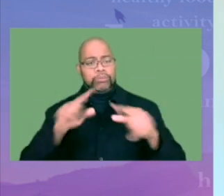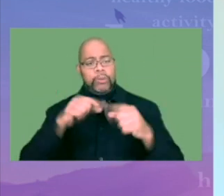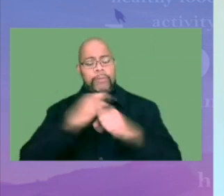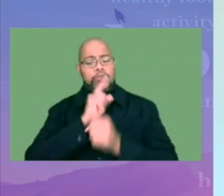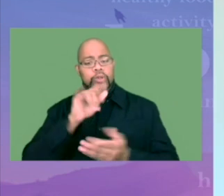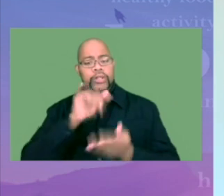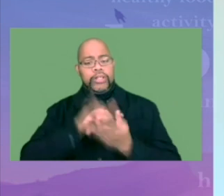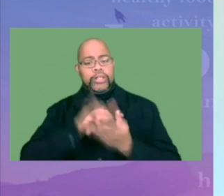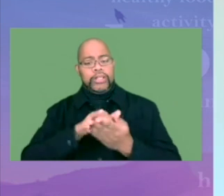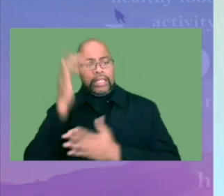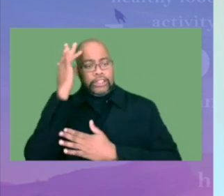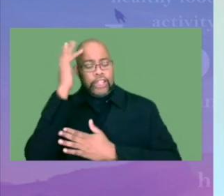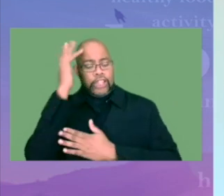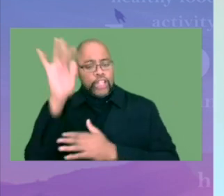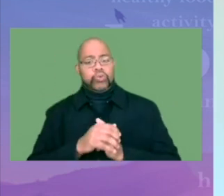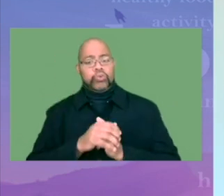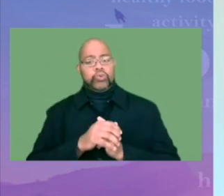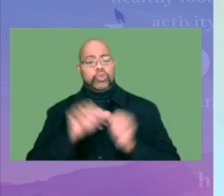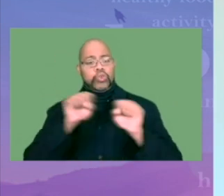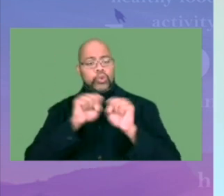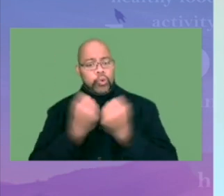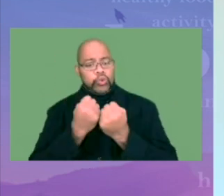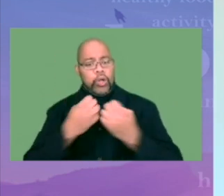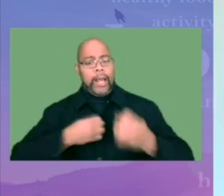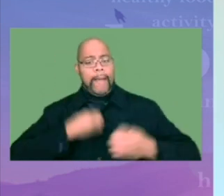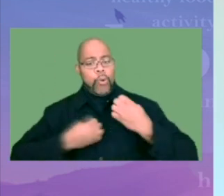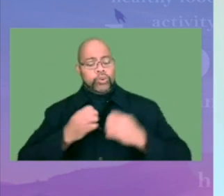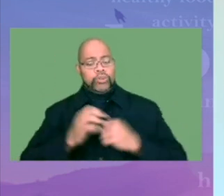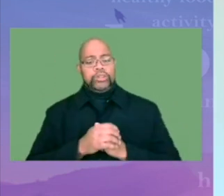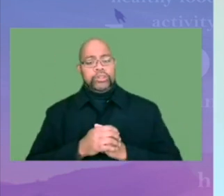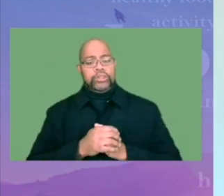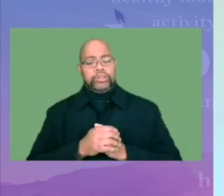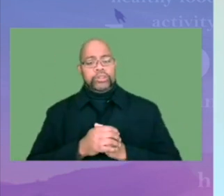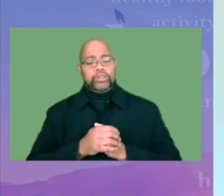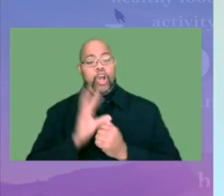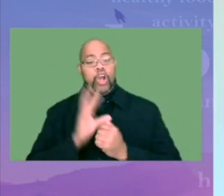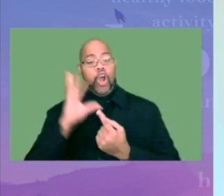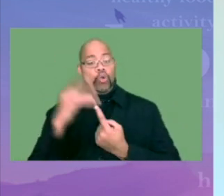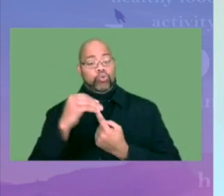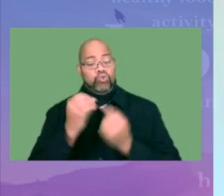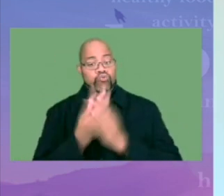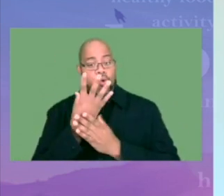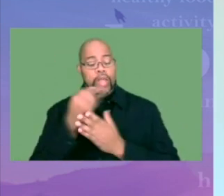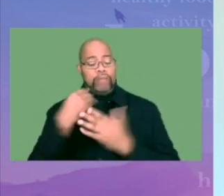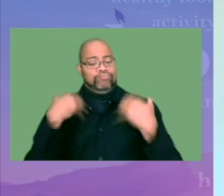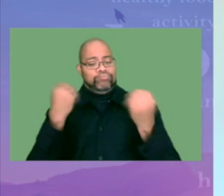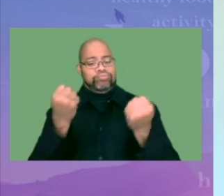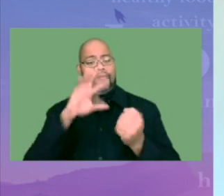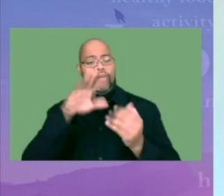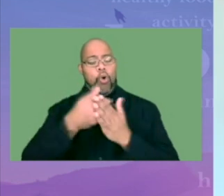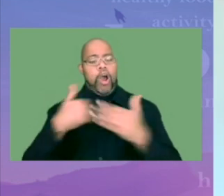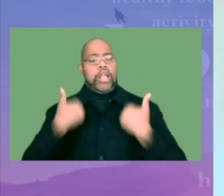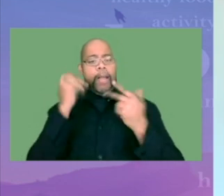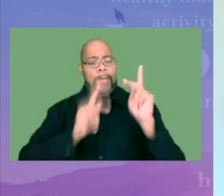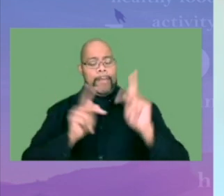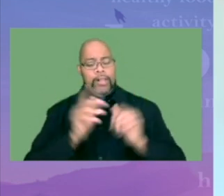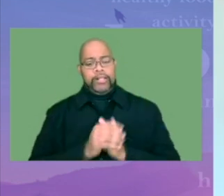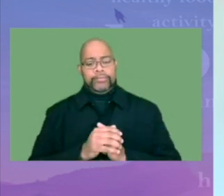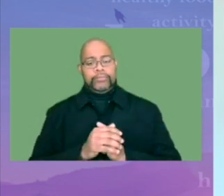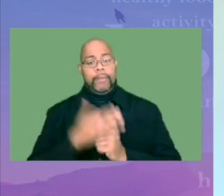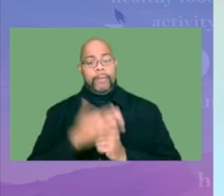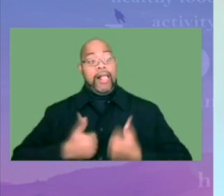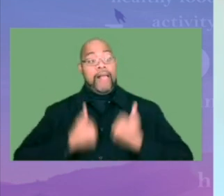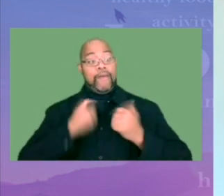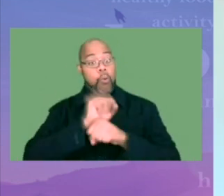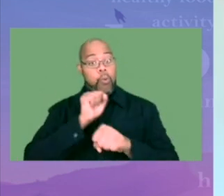our education system to ensure the intellectual, social, emotional, cultural growth, and well-being